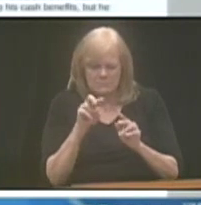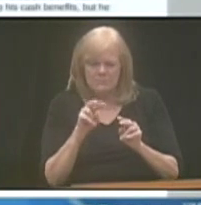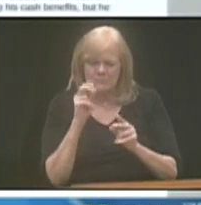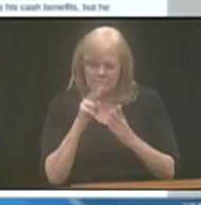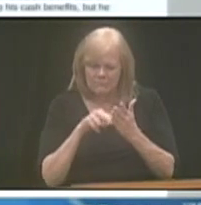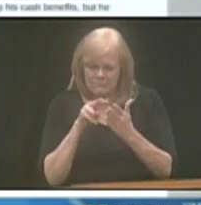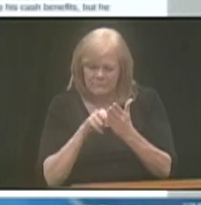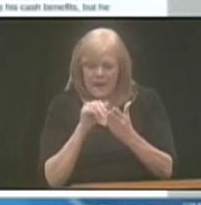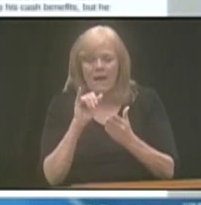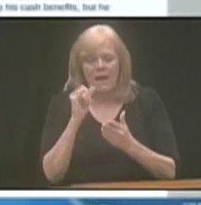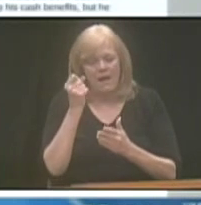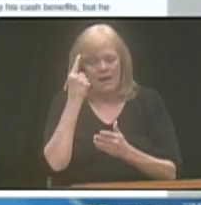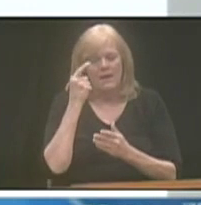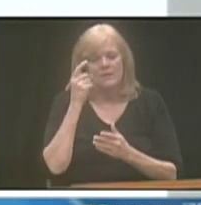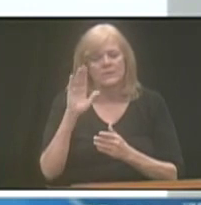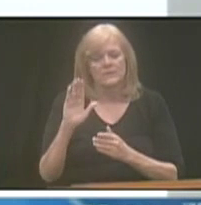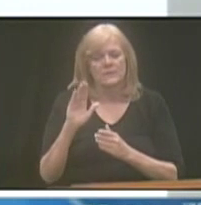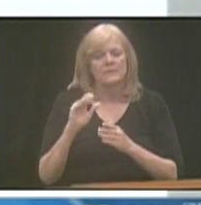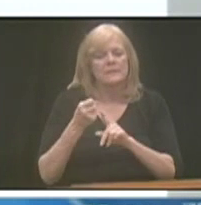implications to SSI.